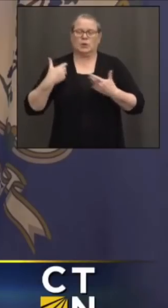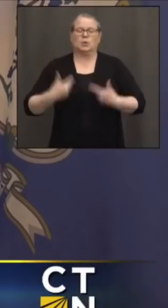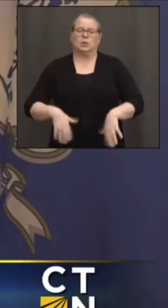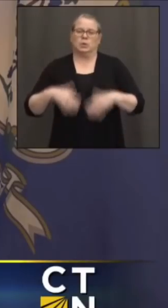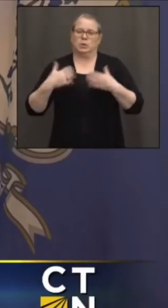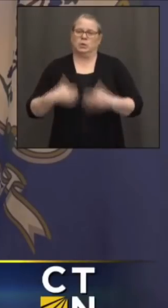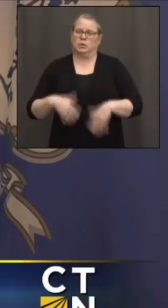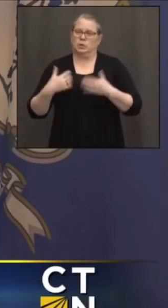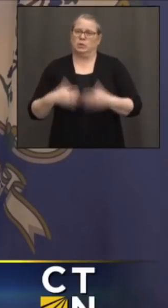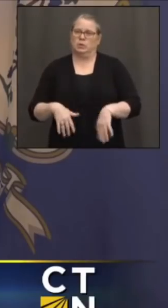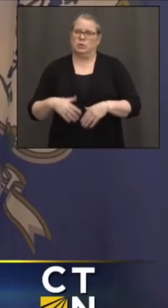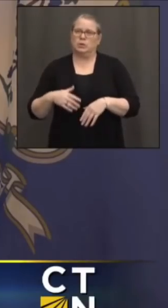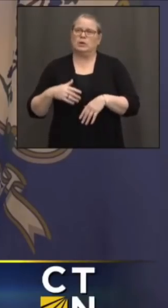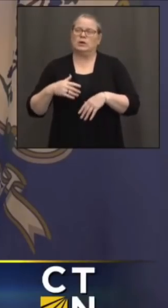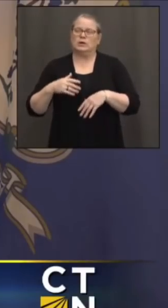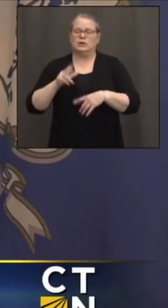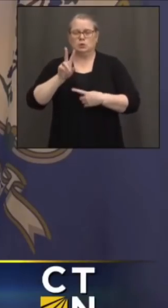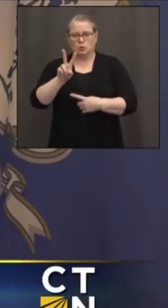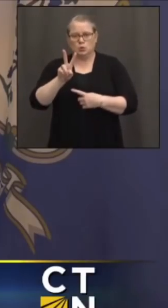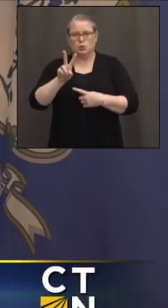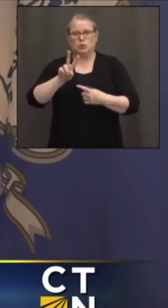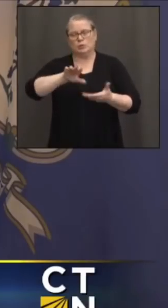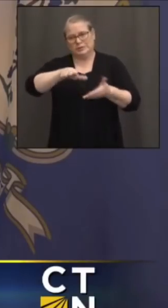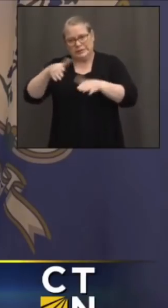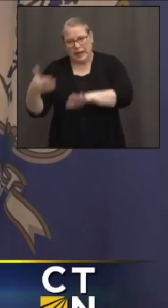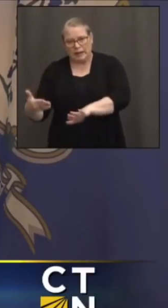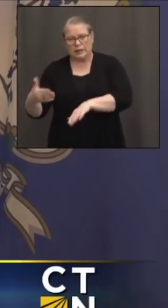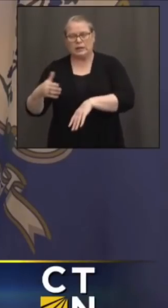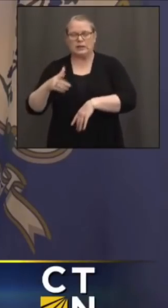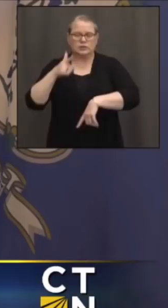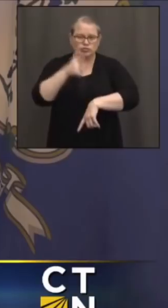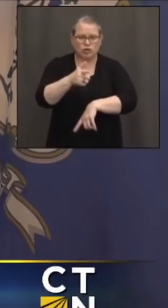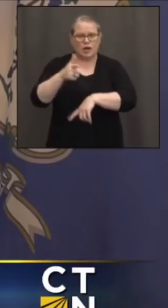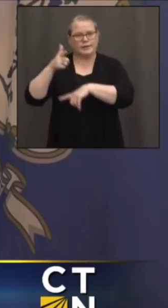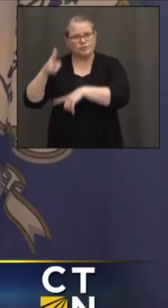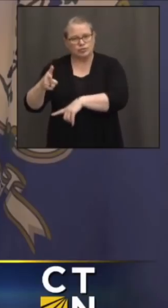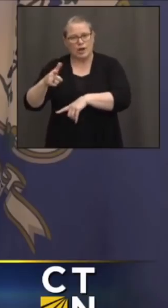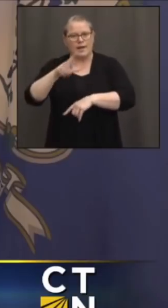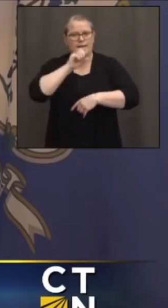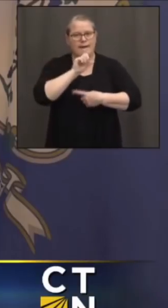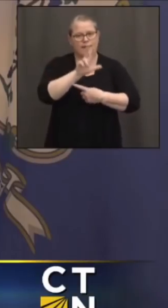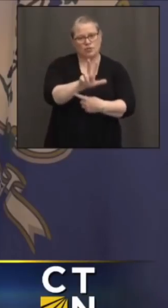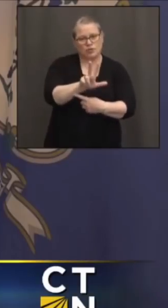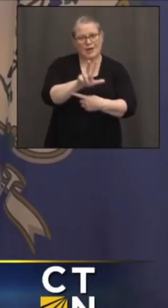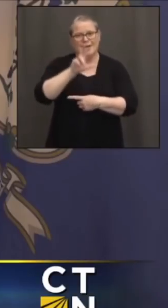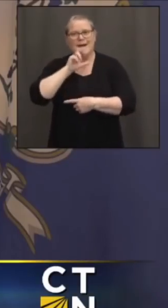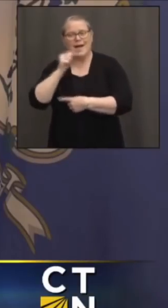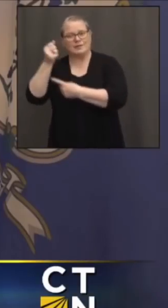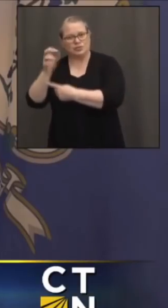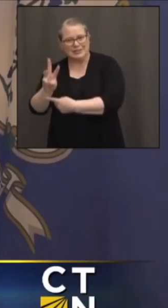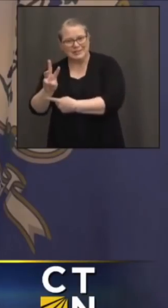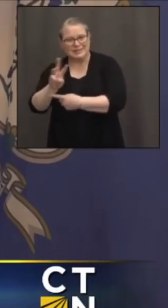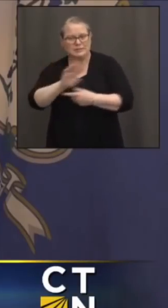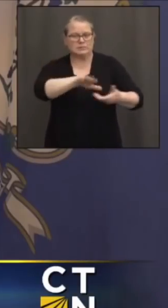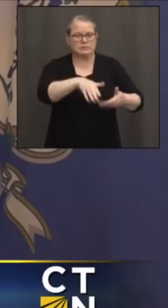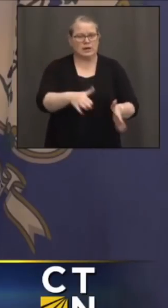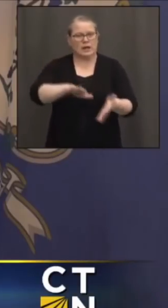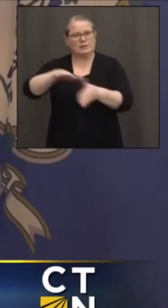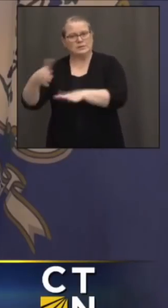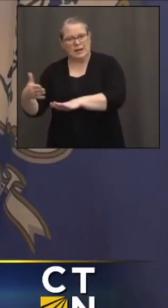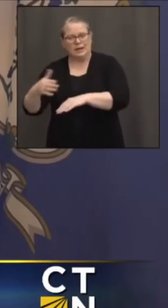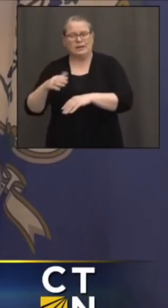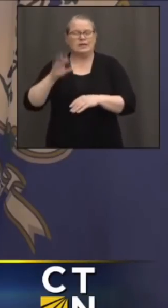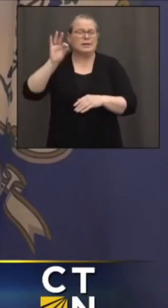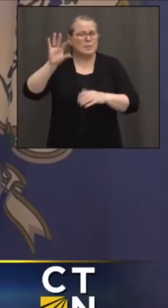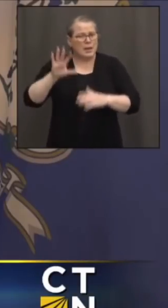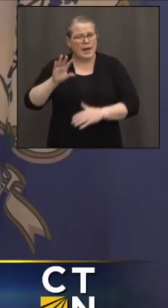needless gun-related fatalities, a three-year-old and a 16-year-old. And Pastor Motz is on the front